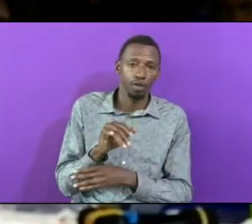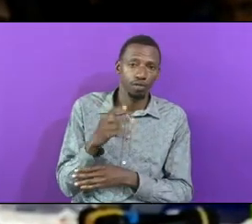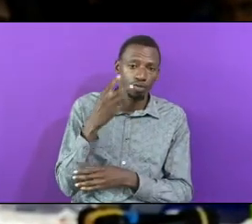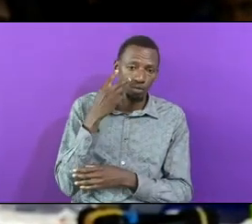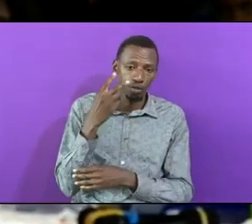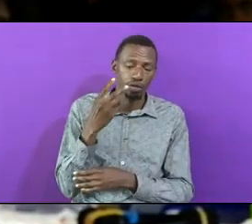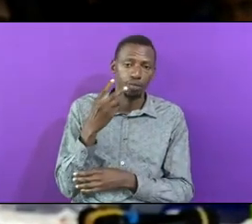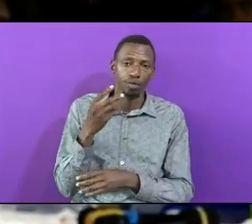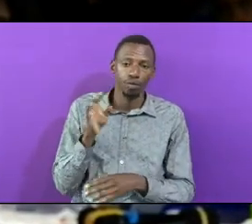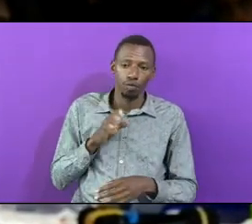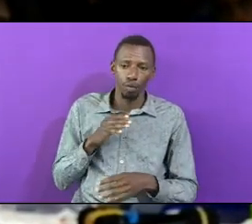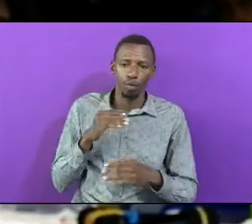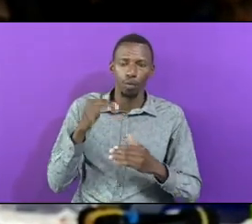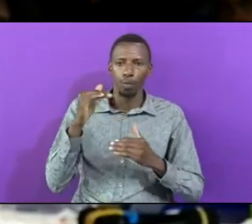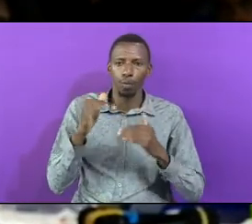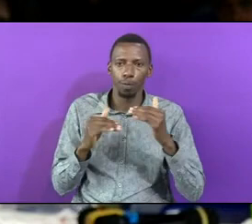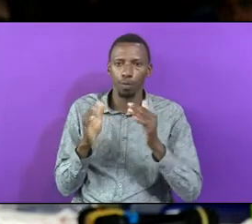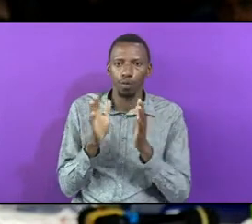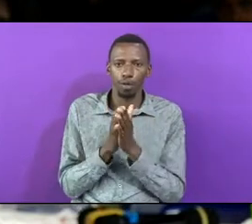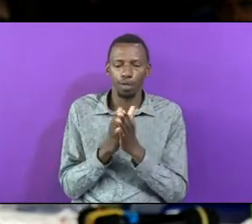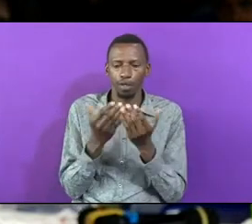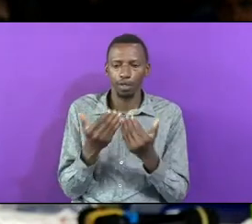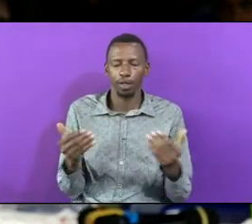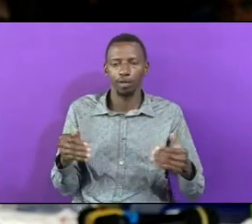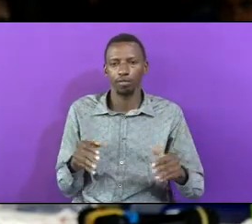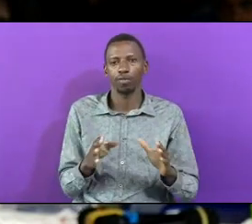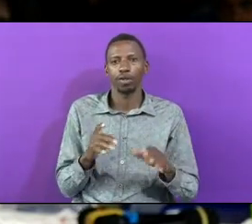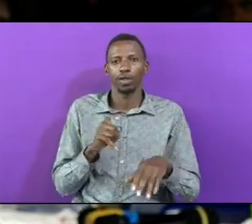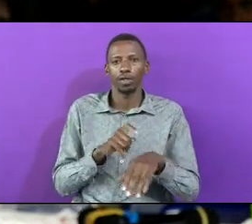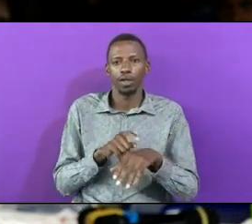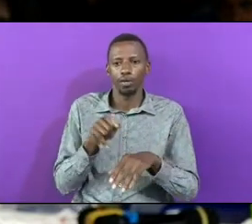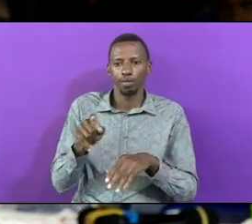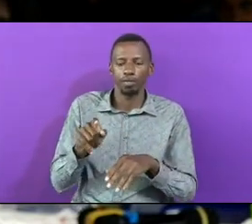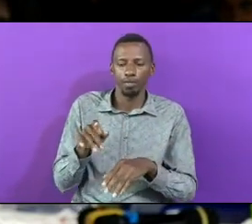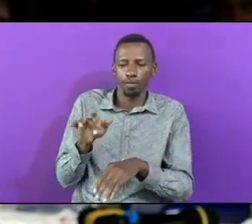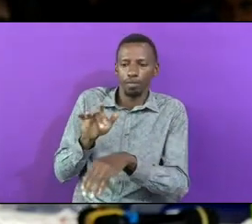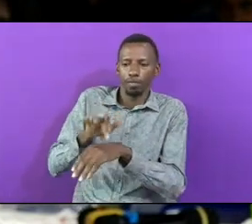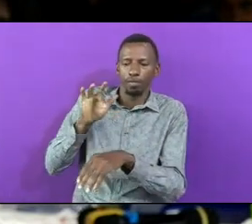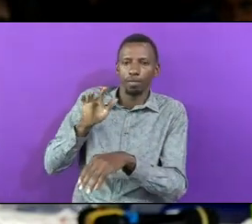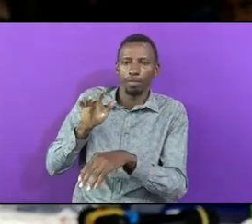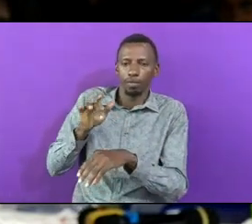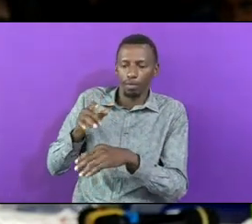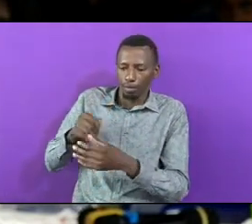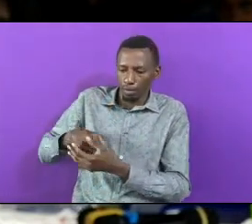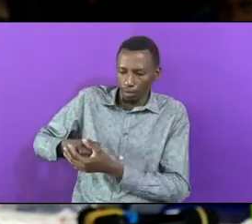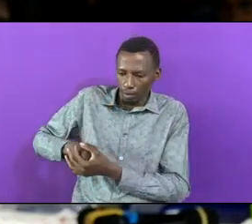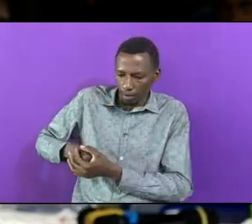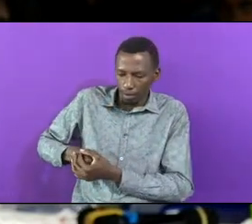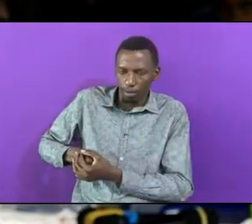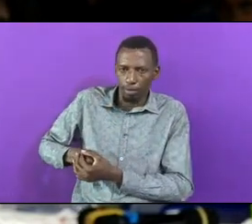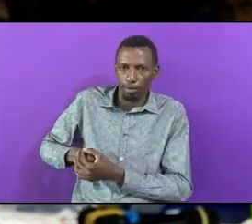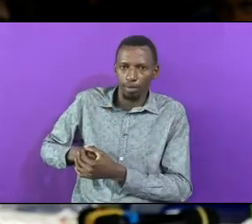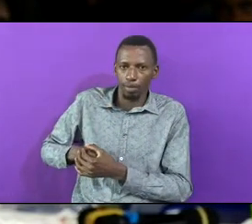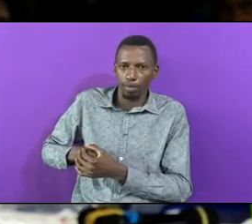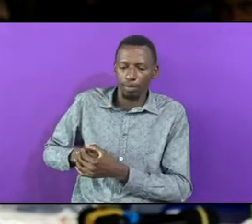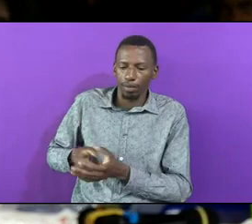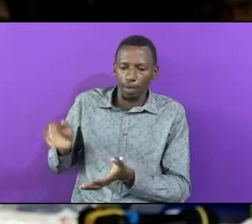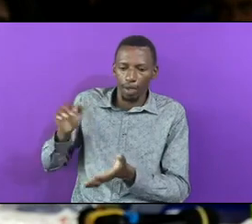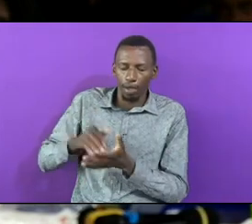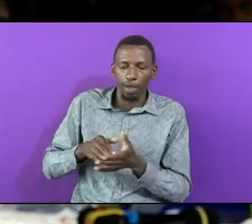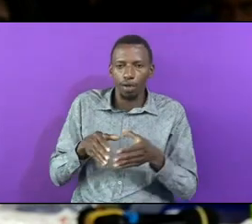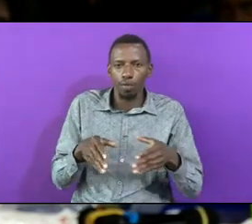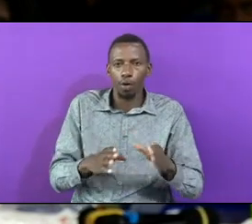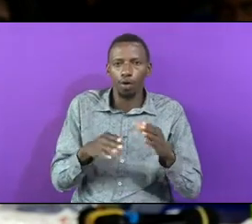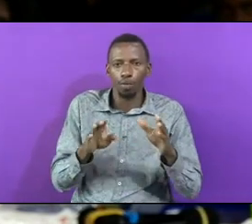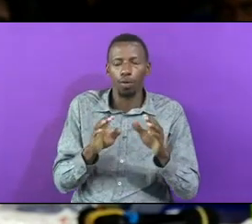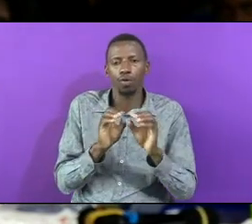Are Competing With Childbirth After He Was Touched In The Place Where He Needed To Be Touched There Was No More Childbirth